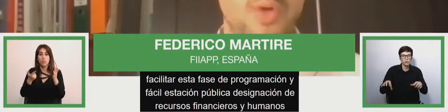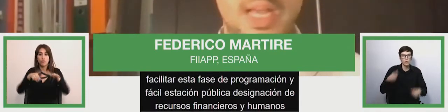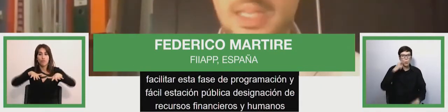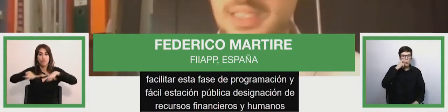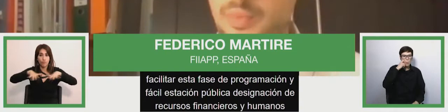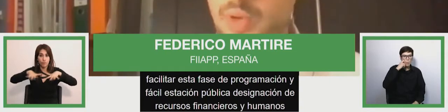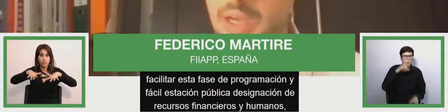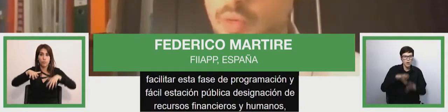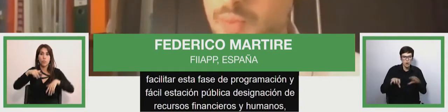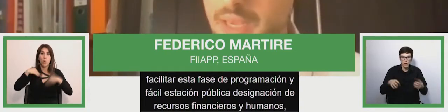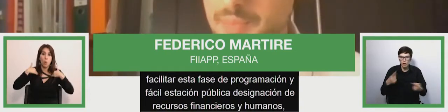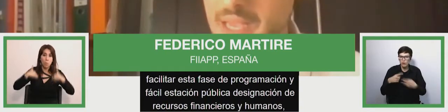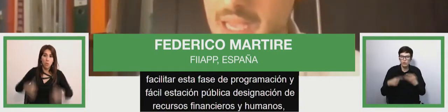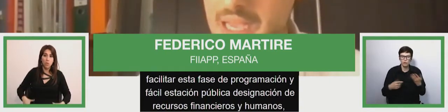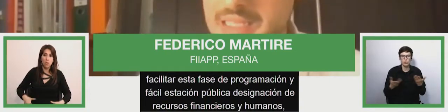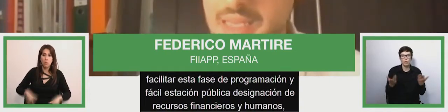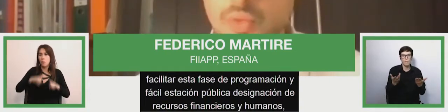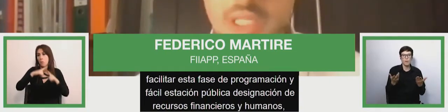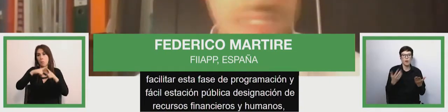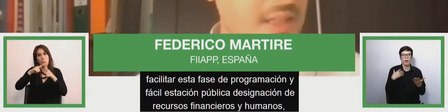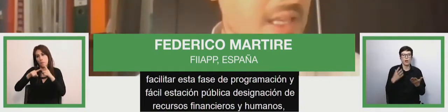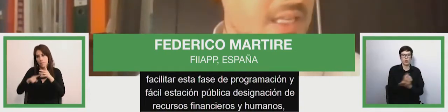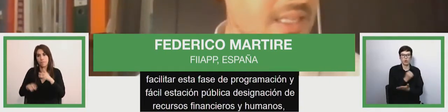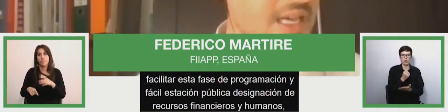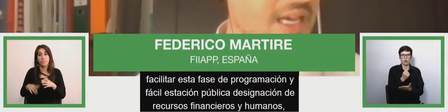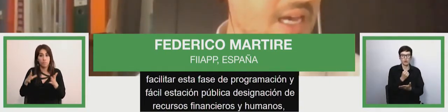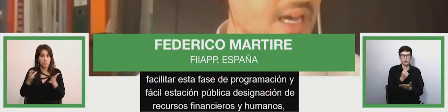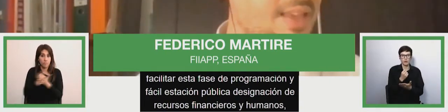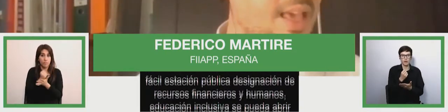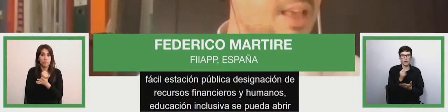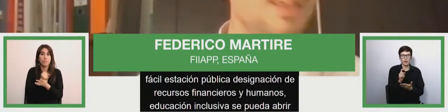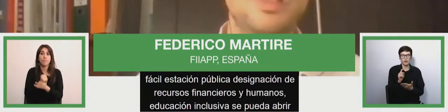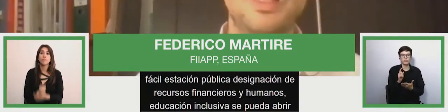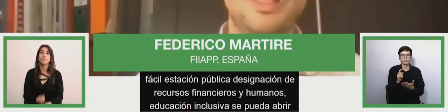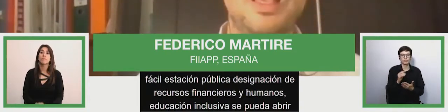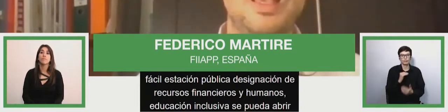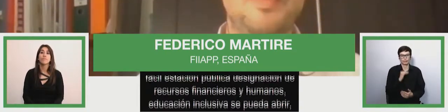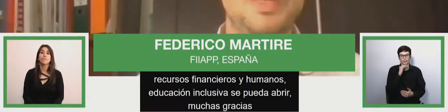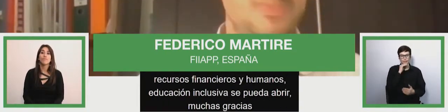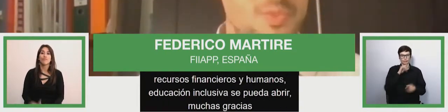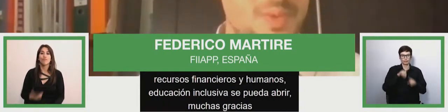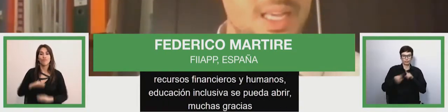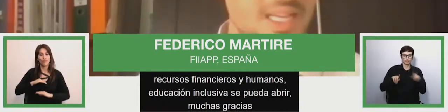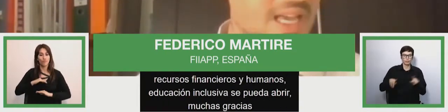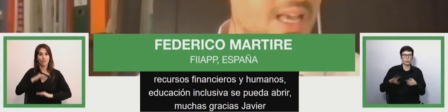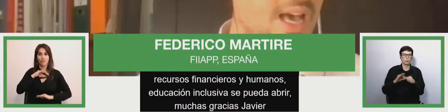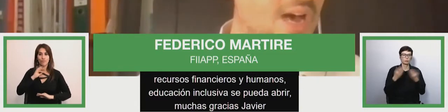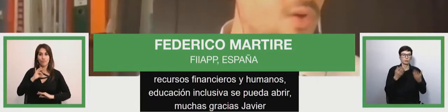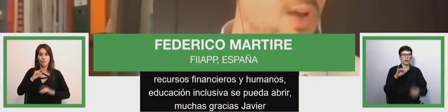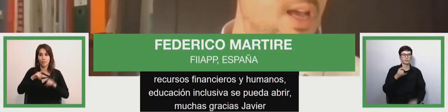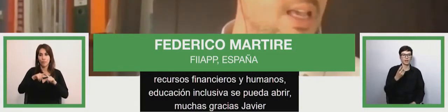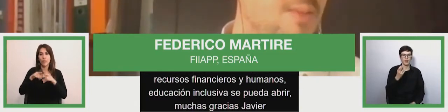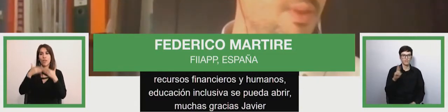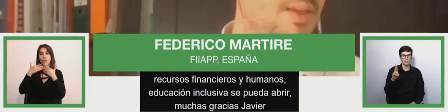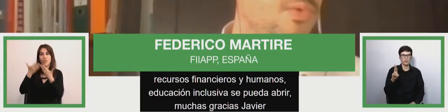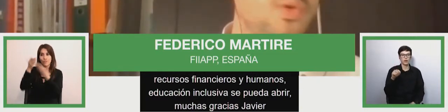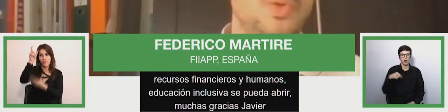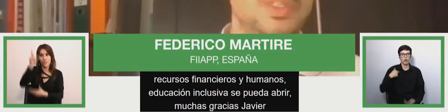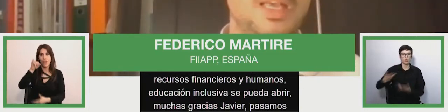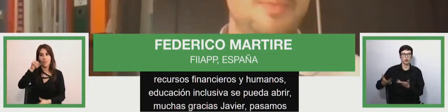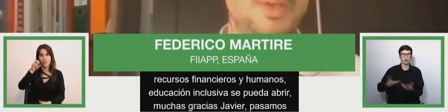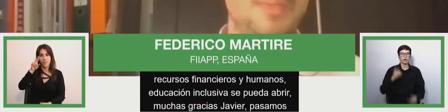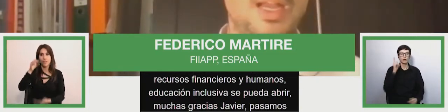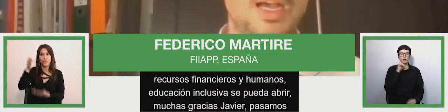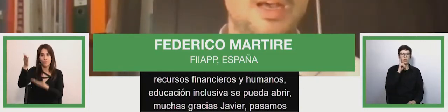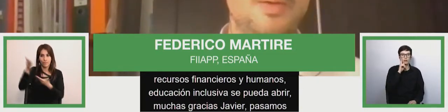Thank you, much very much javier we will go now to our first uh